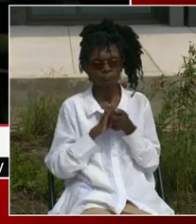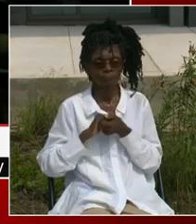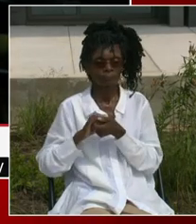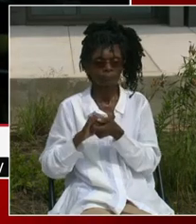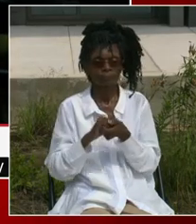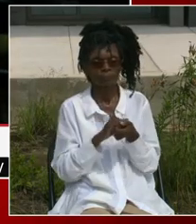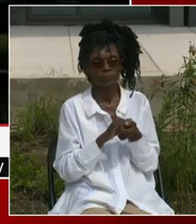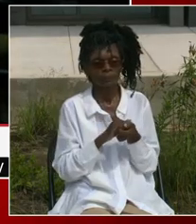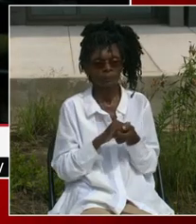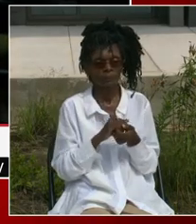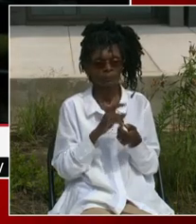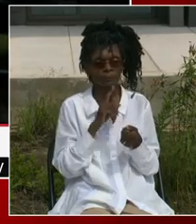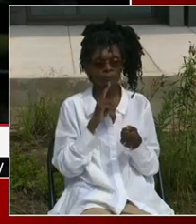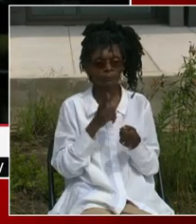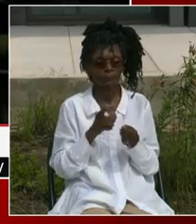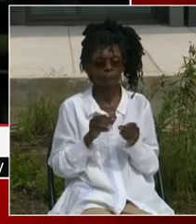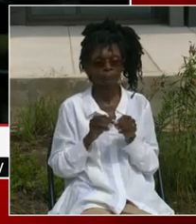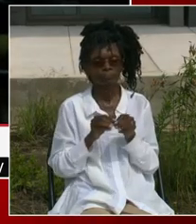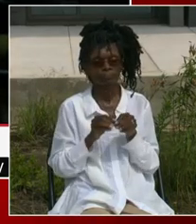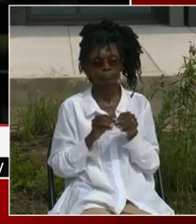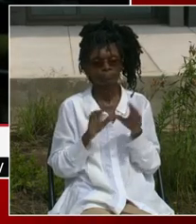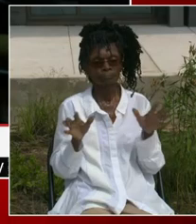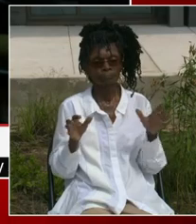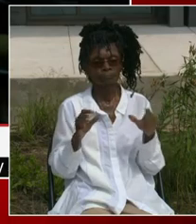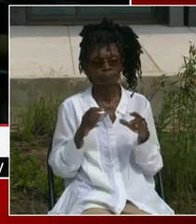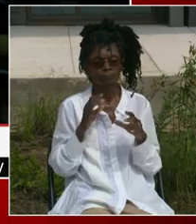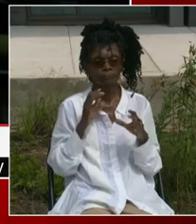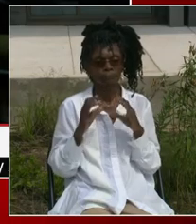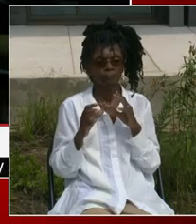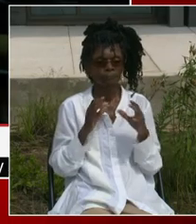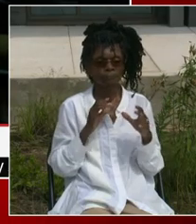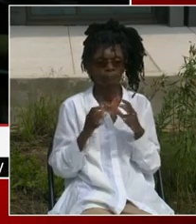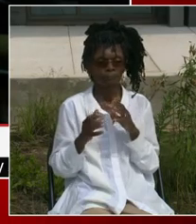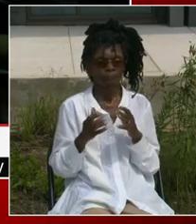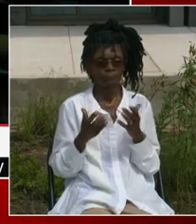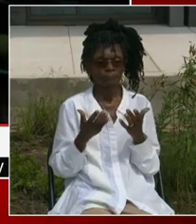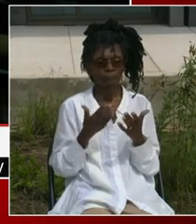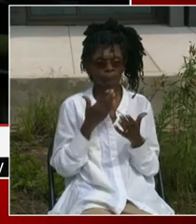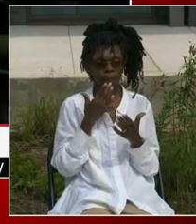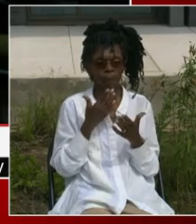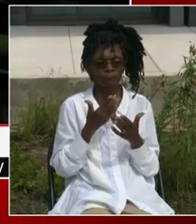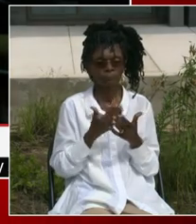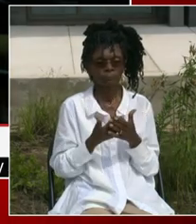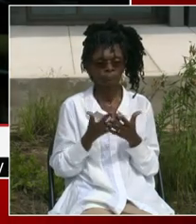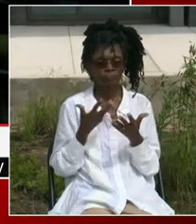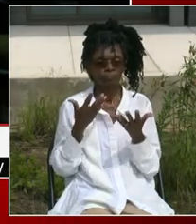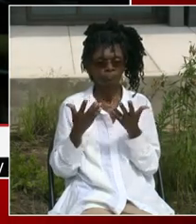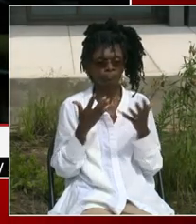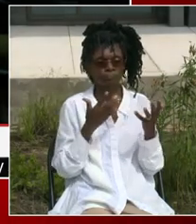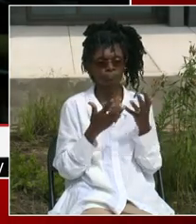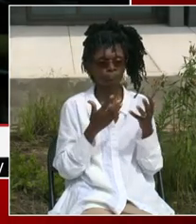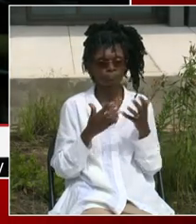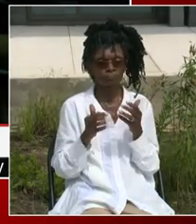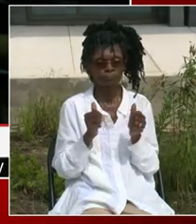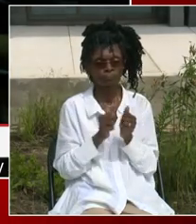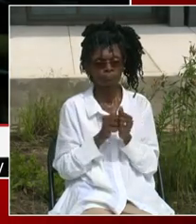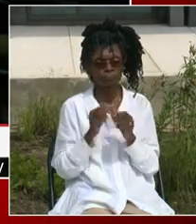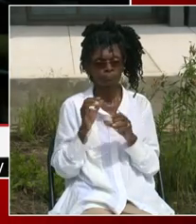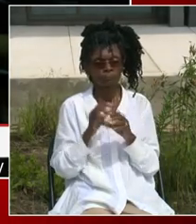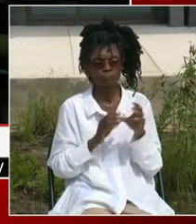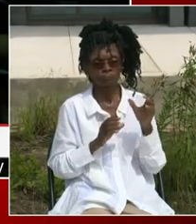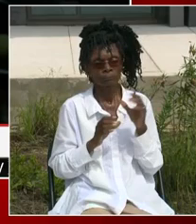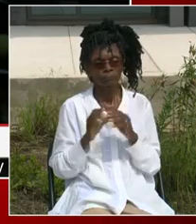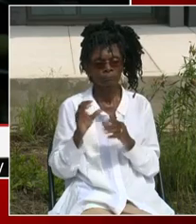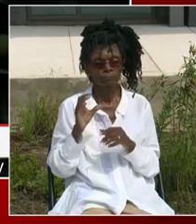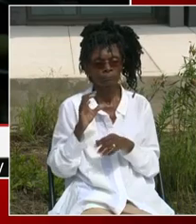communication. We had incredible contacts both during the construction but also in advance of the construction. And I have to